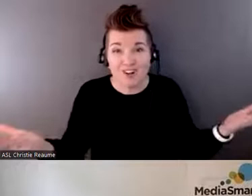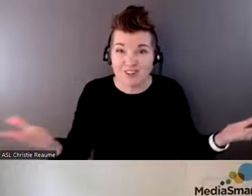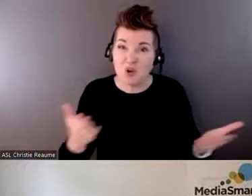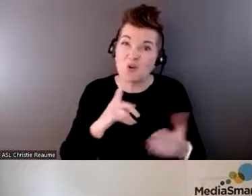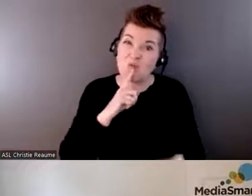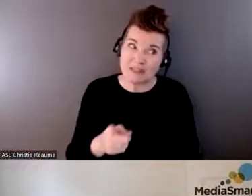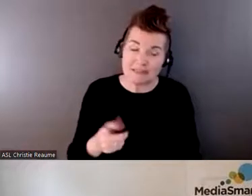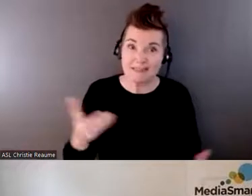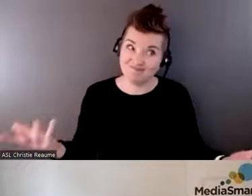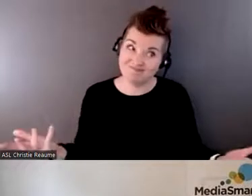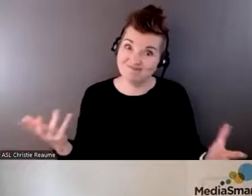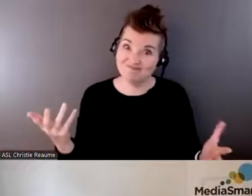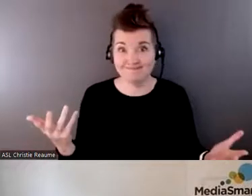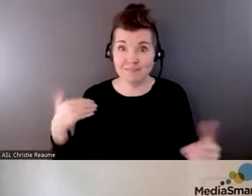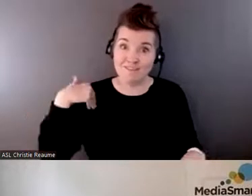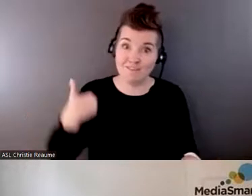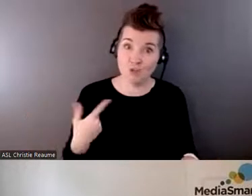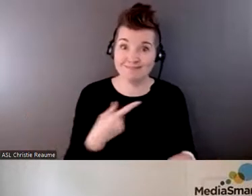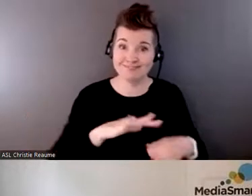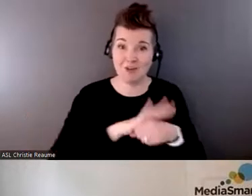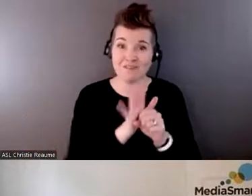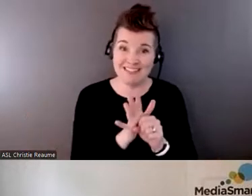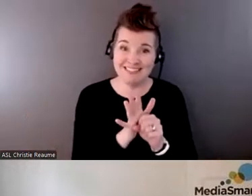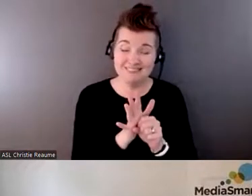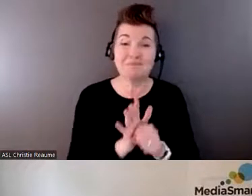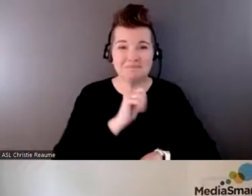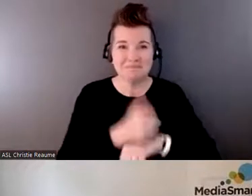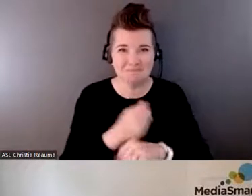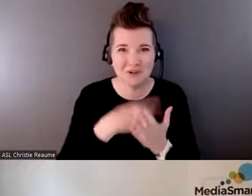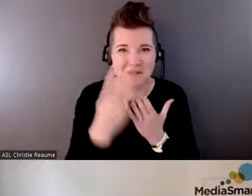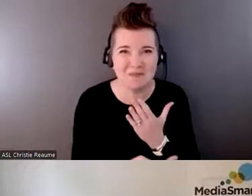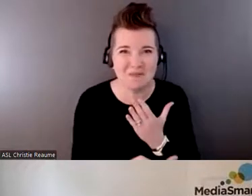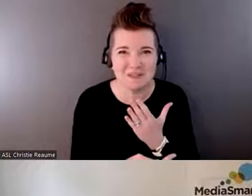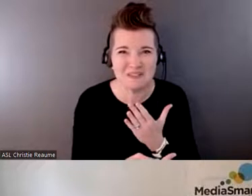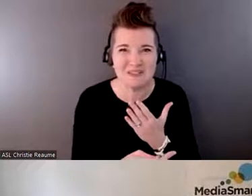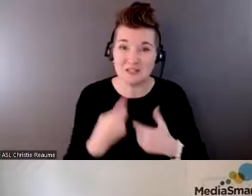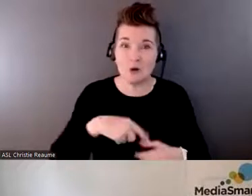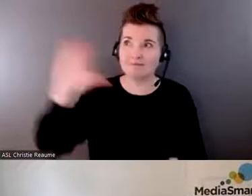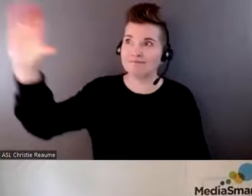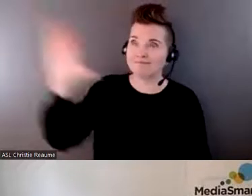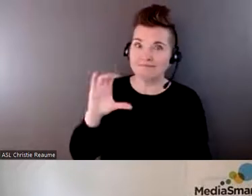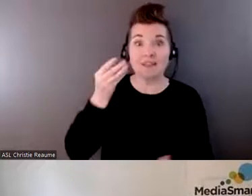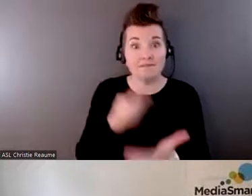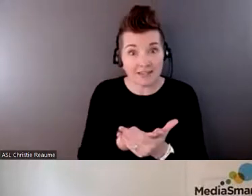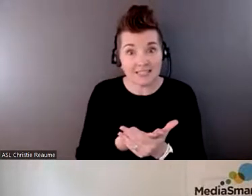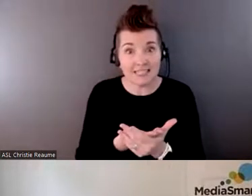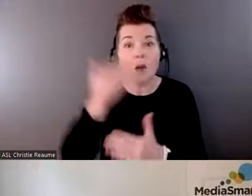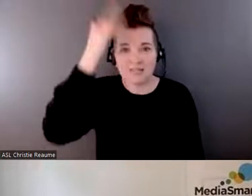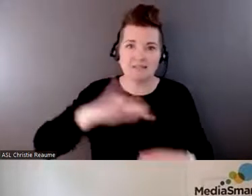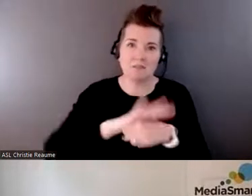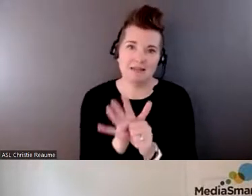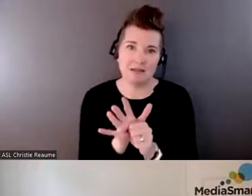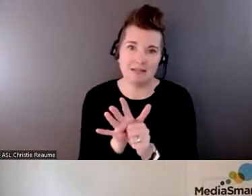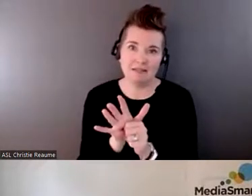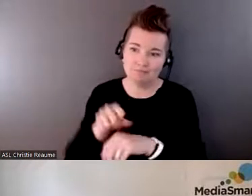started working on these programs. And we were luckily able to get the funding, because of the pandemic, and we were able to bring these